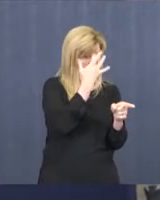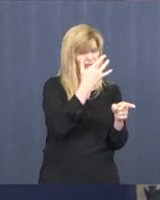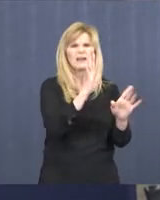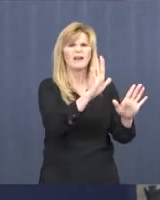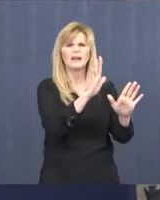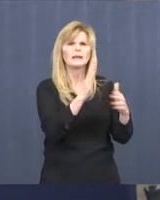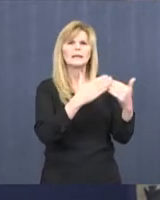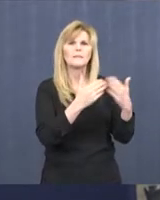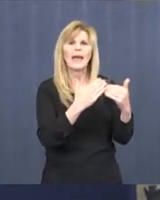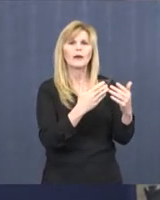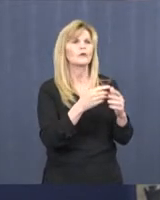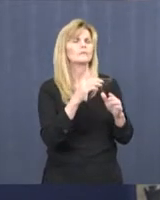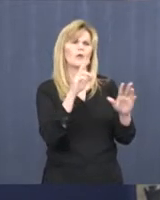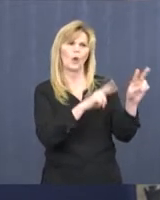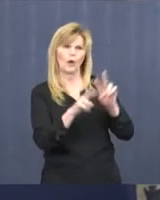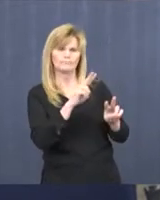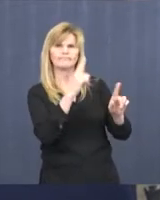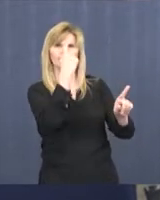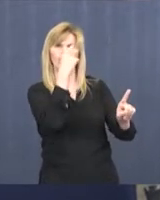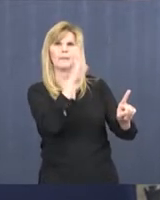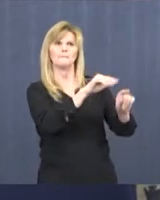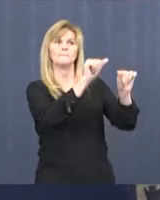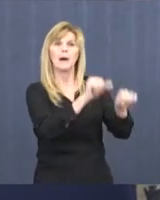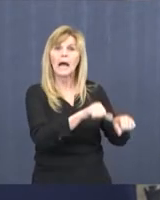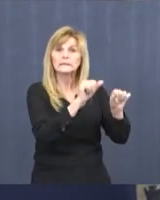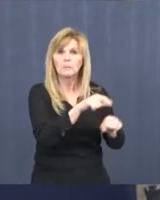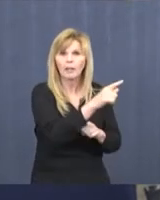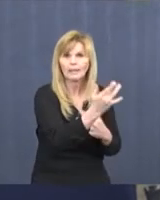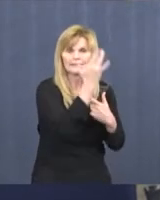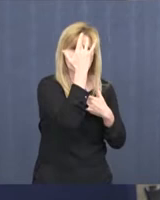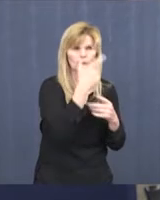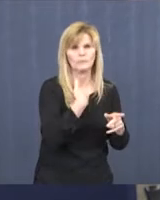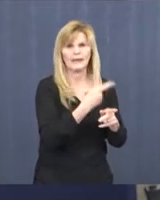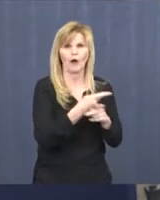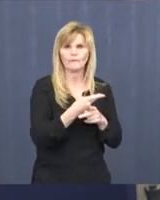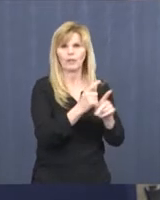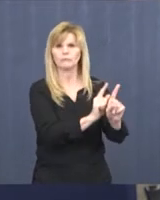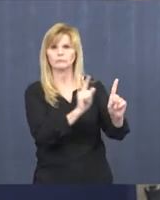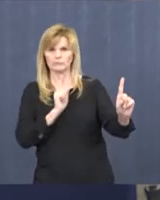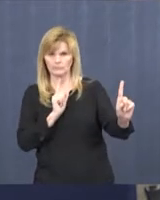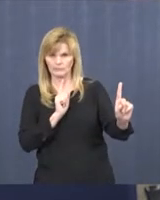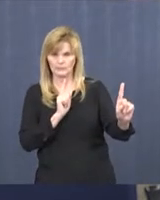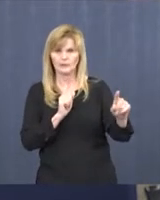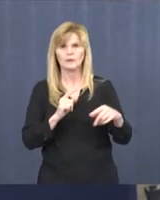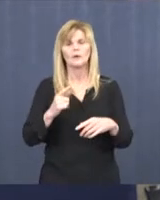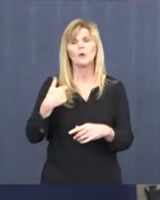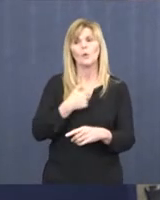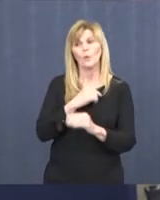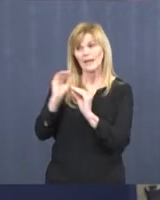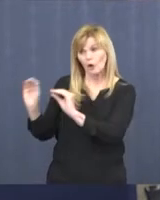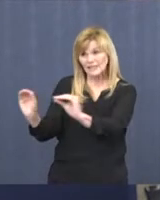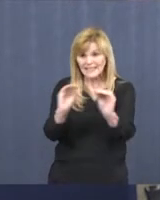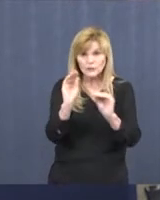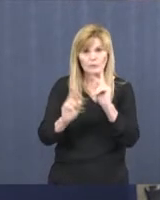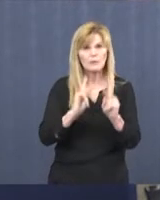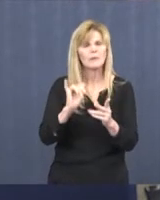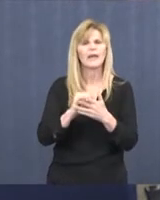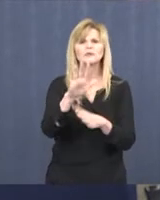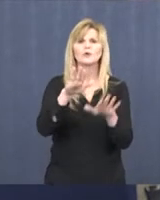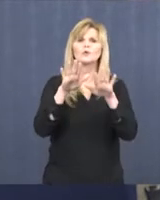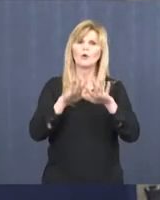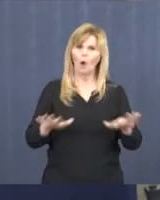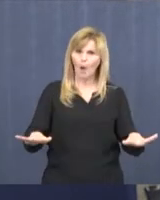of that and put that in this situation, the reason that we're taught that is that so we're very calm and